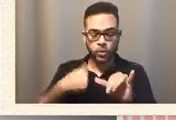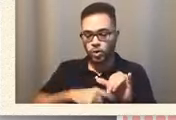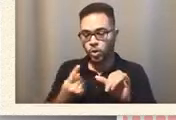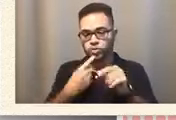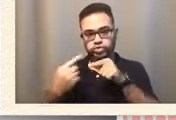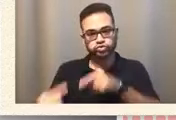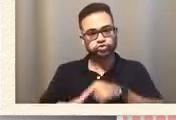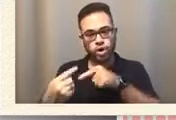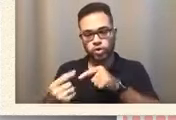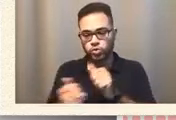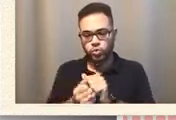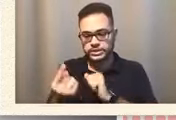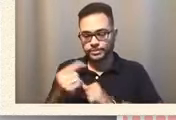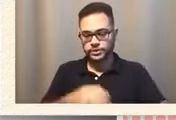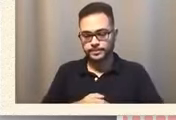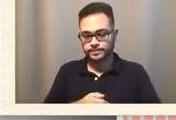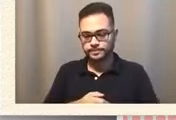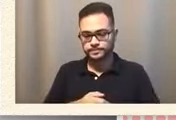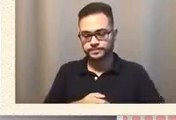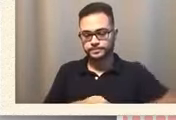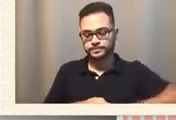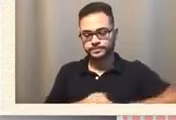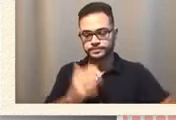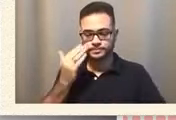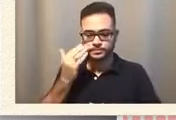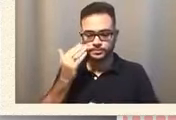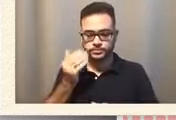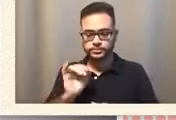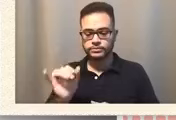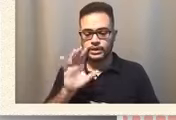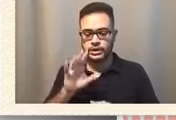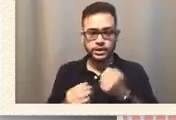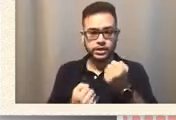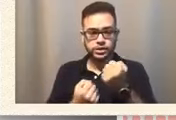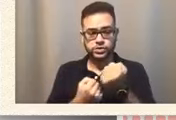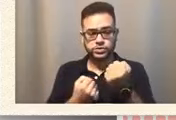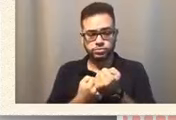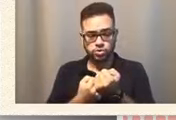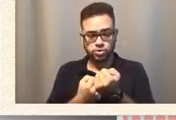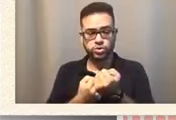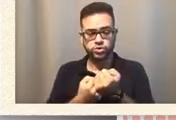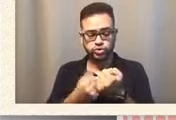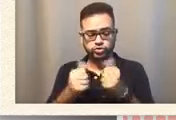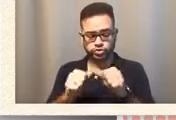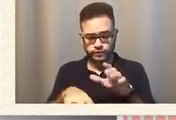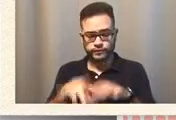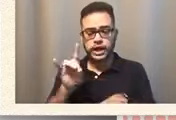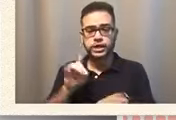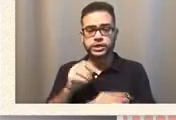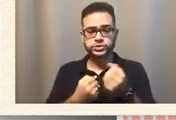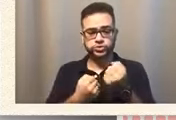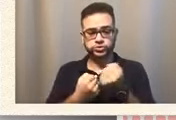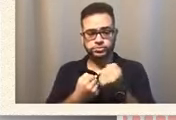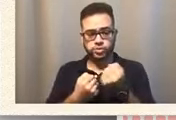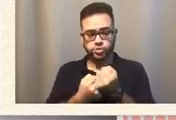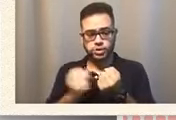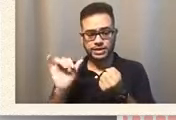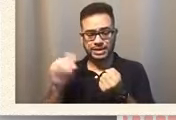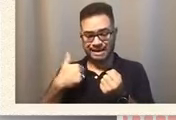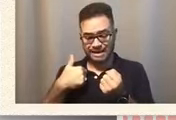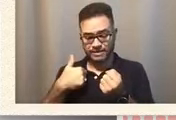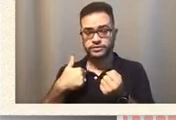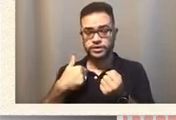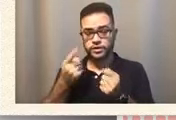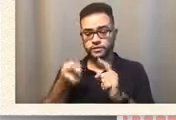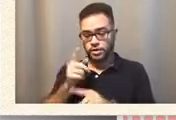And it's, it's kind of like, you know, you as a support, you know, finding a support like I have, you know, from Agatha as